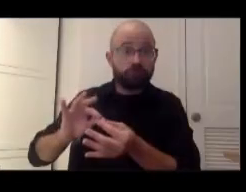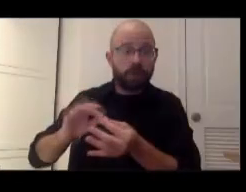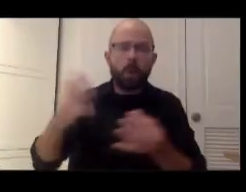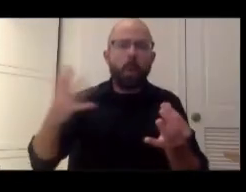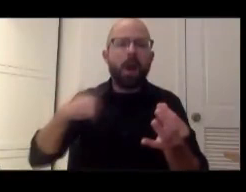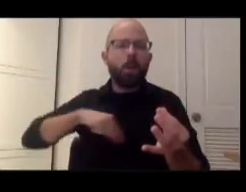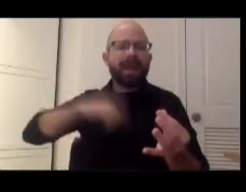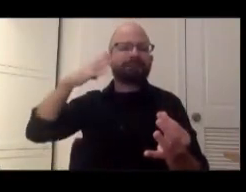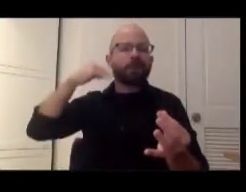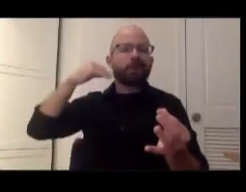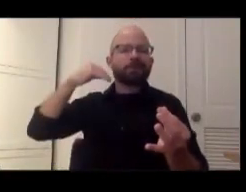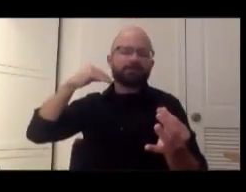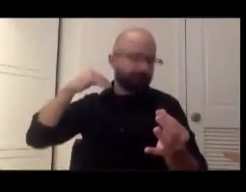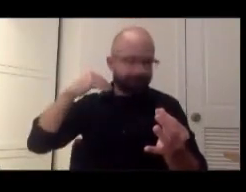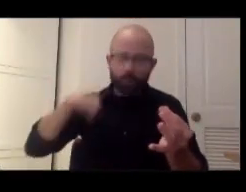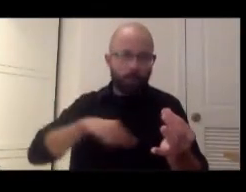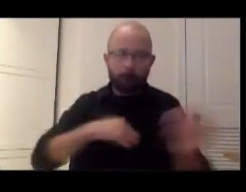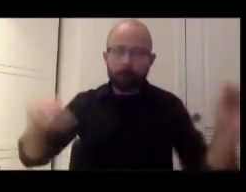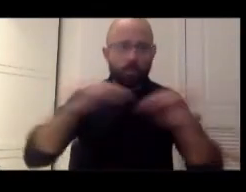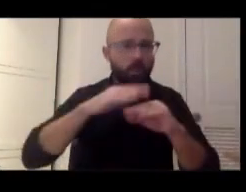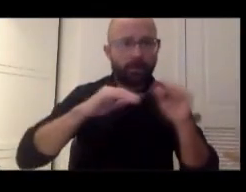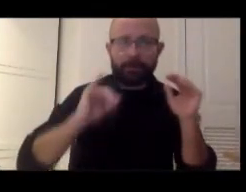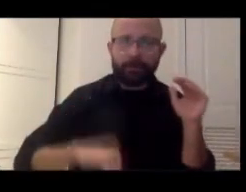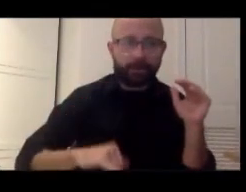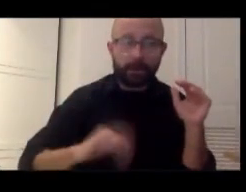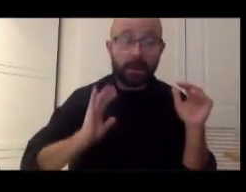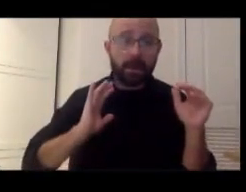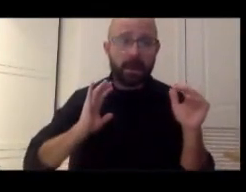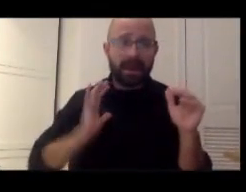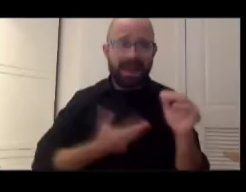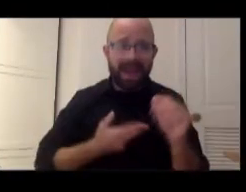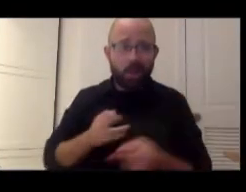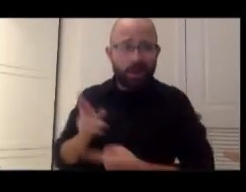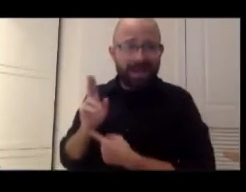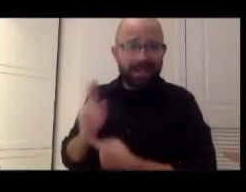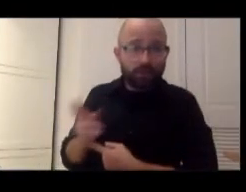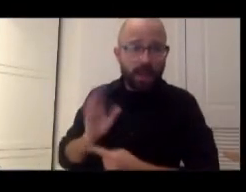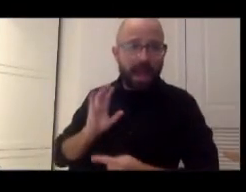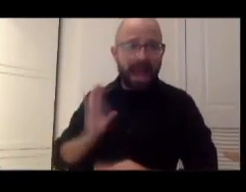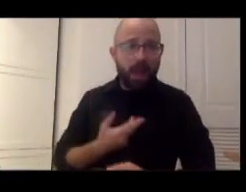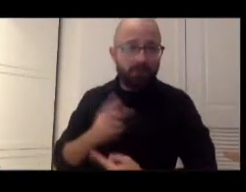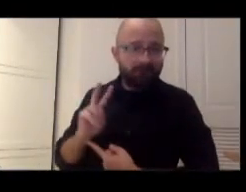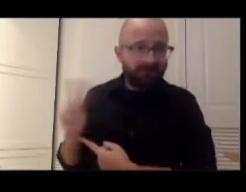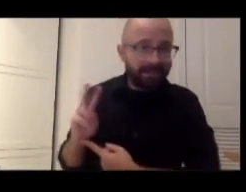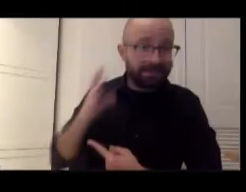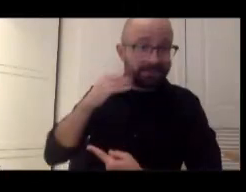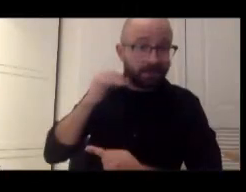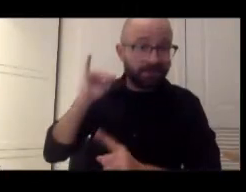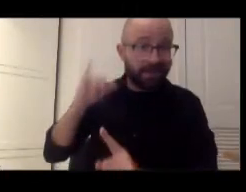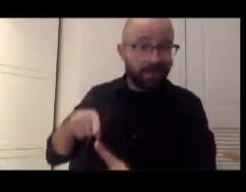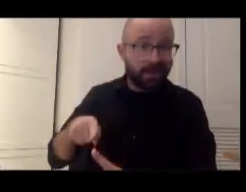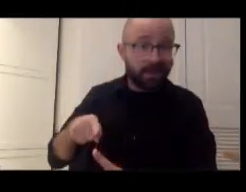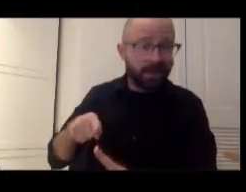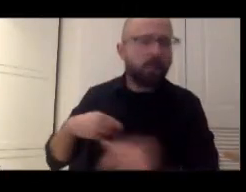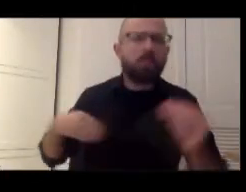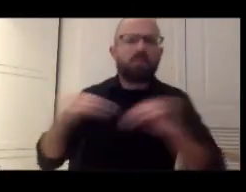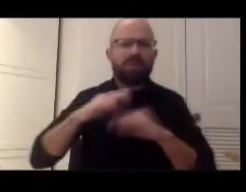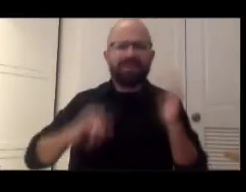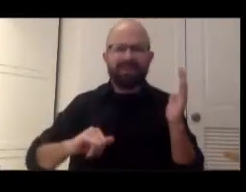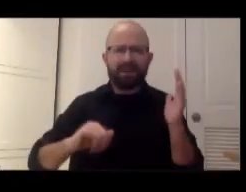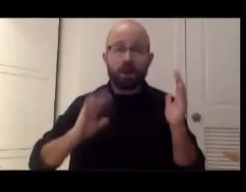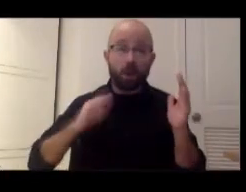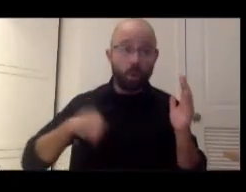We have to be more than just the victimization of our history. We are the sum total of our solidarities with each other,